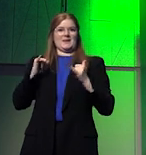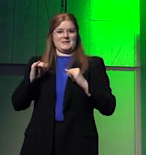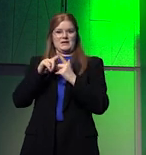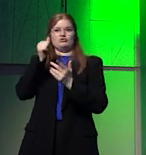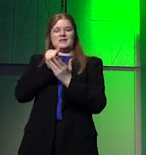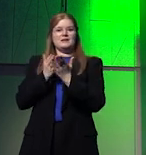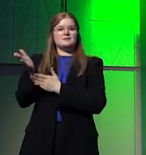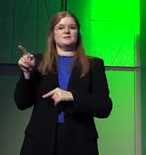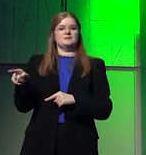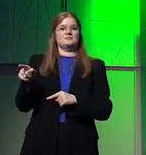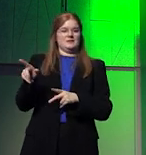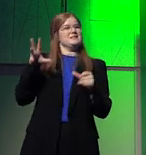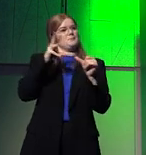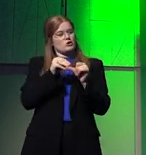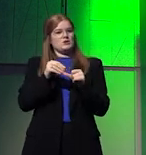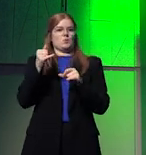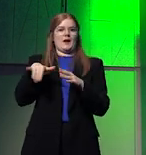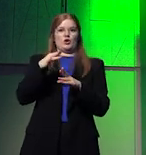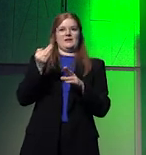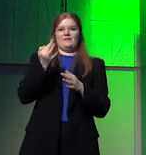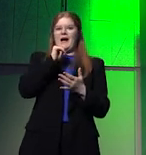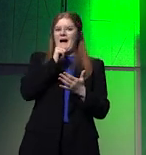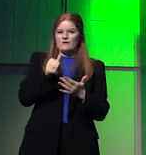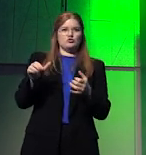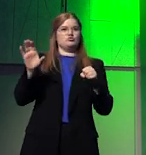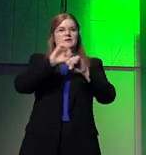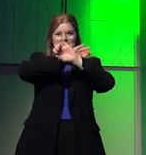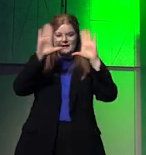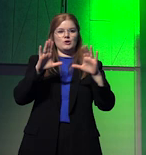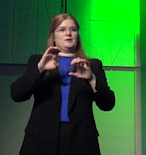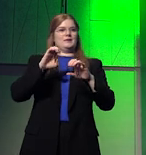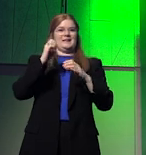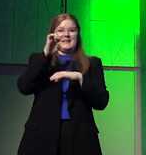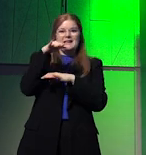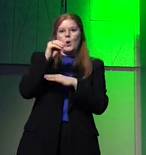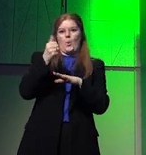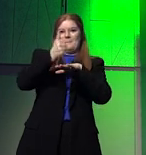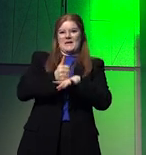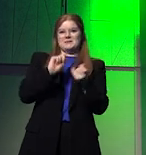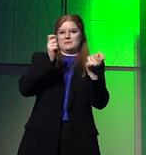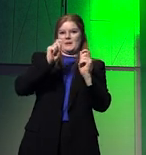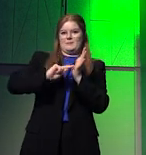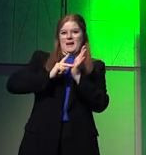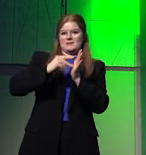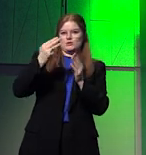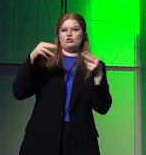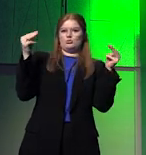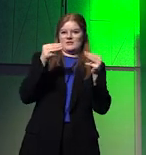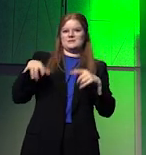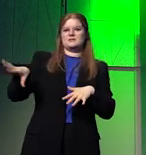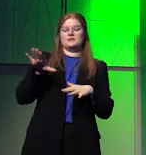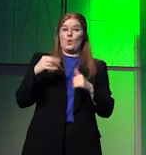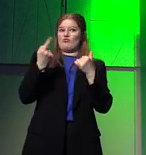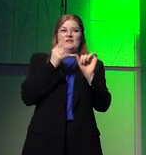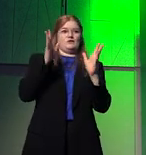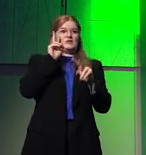resilience, especially in the absence of robust and ecology-based adaptation plans. We're already seeing